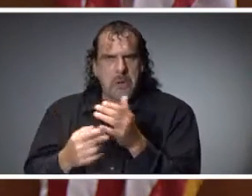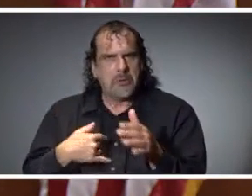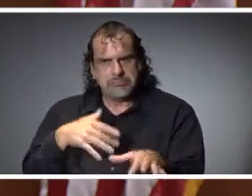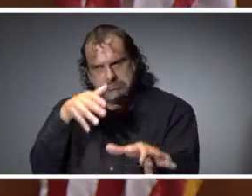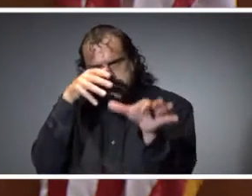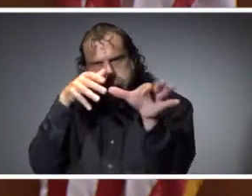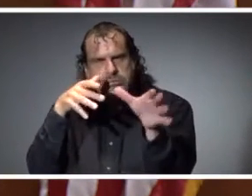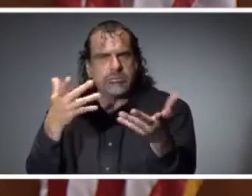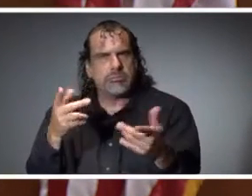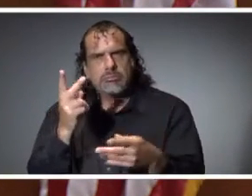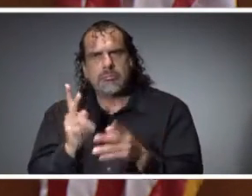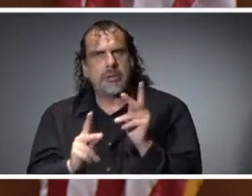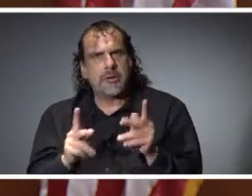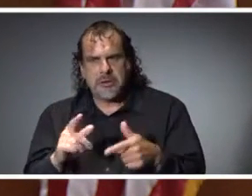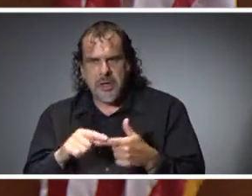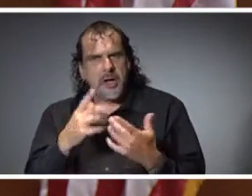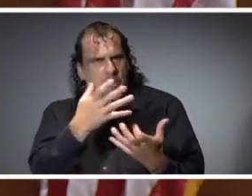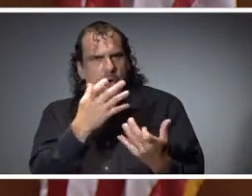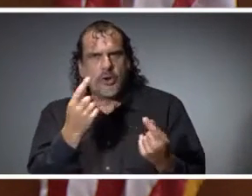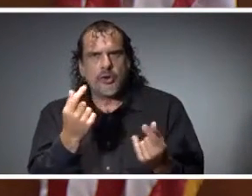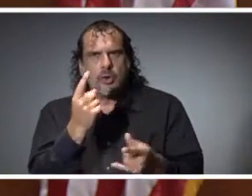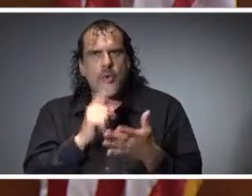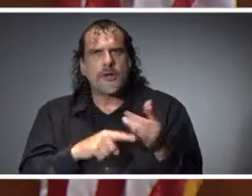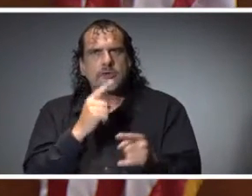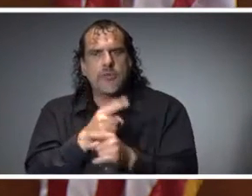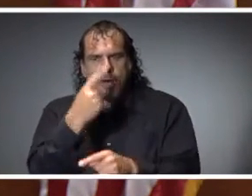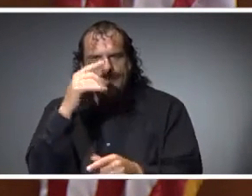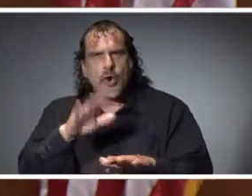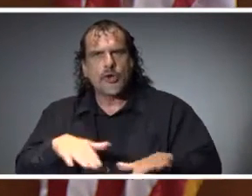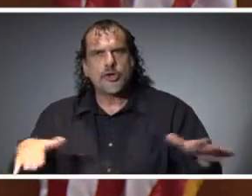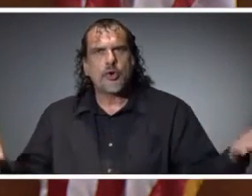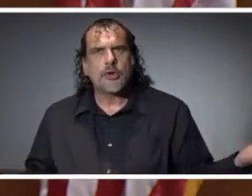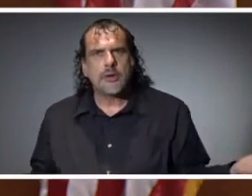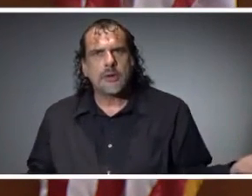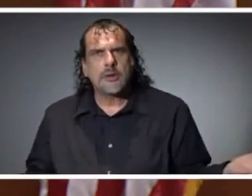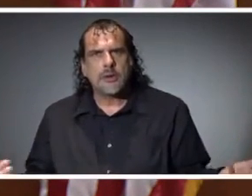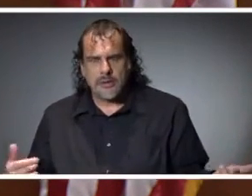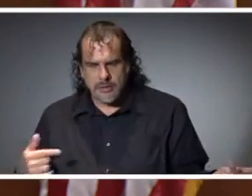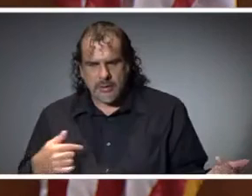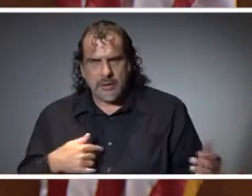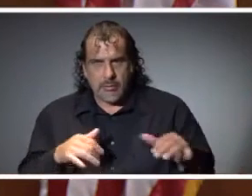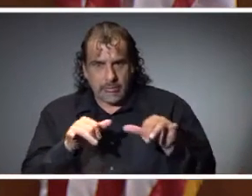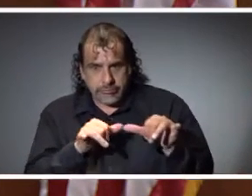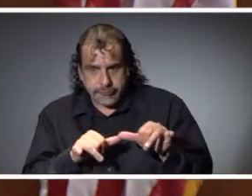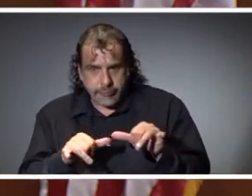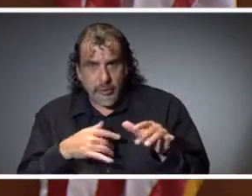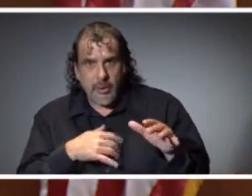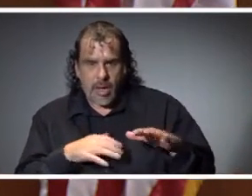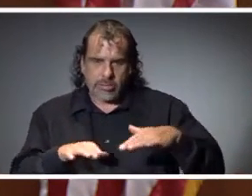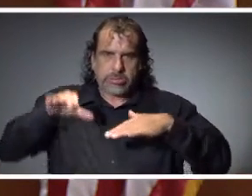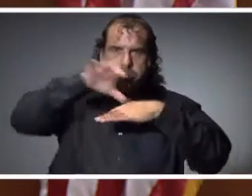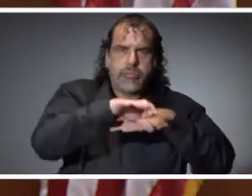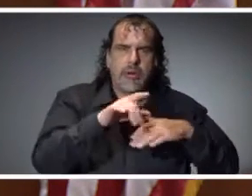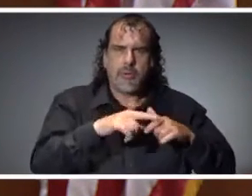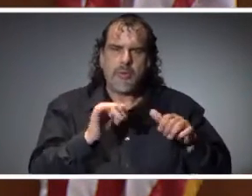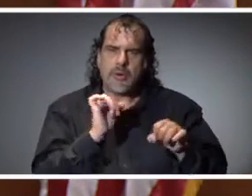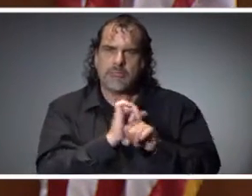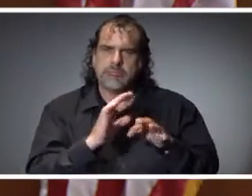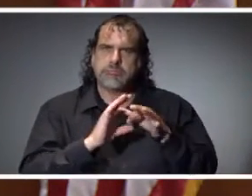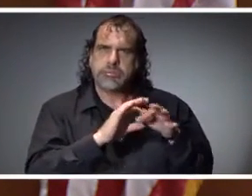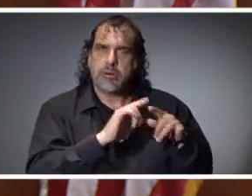want to do the right thing for kids and so we wouldn't do anything unilaterally we'll work with them but at the end of the day